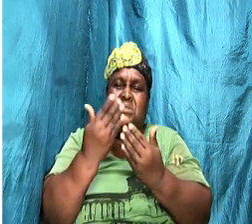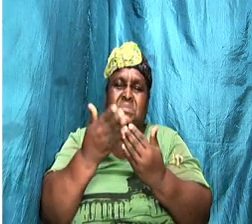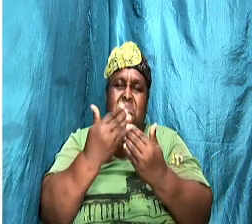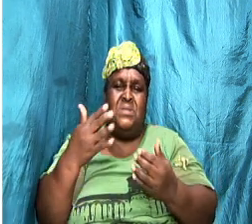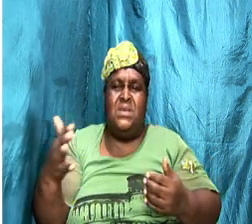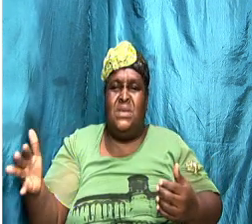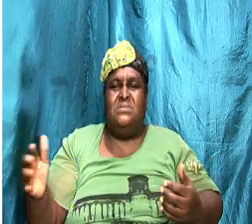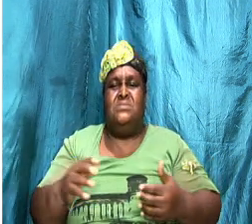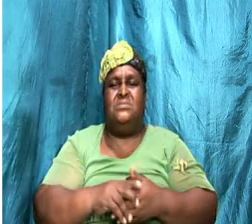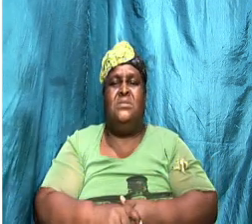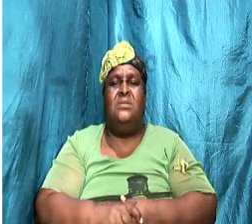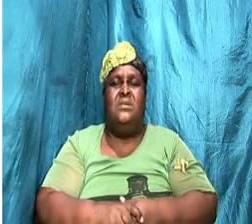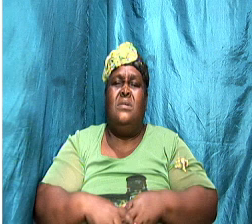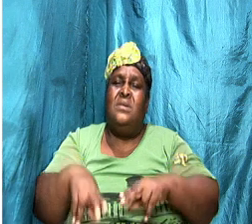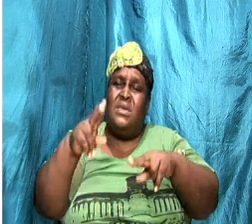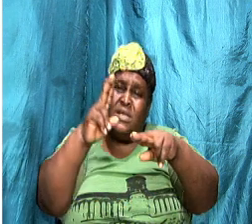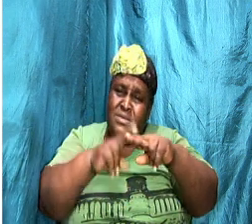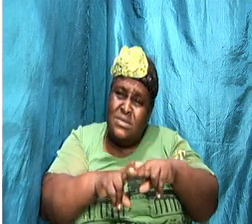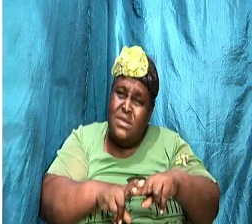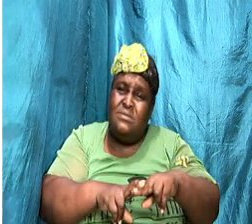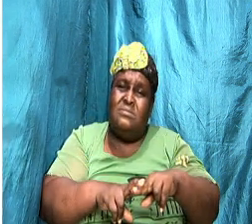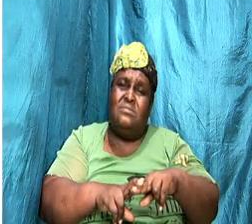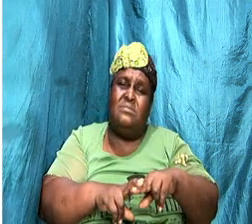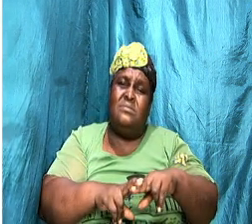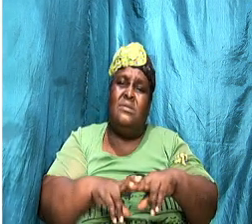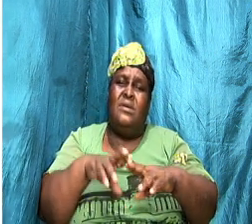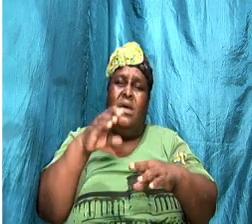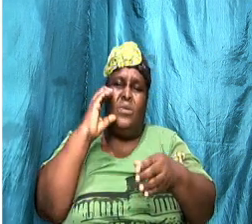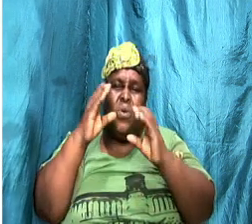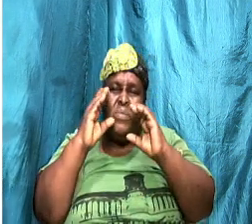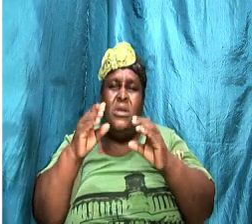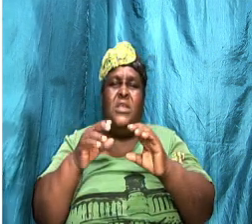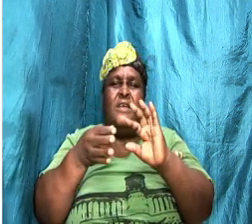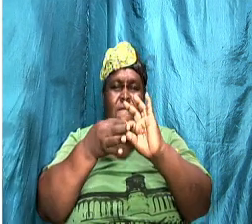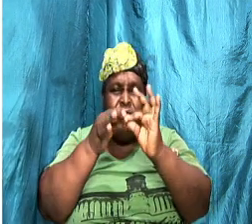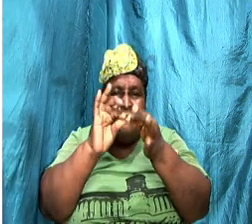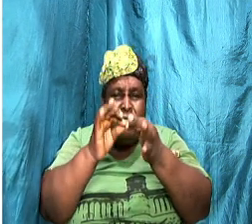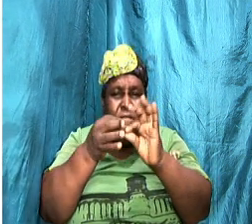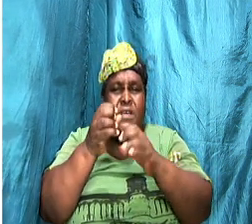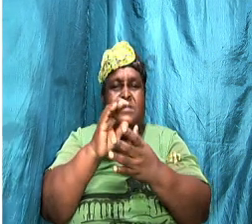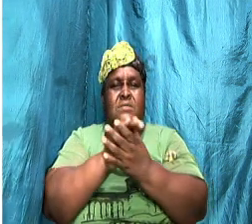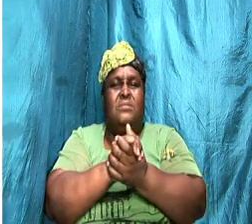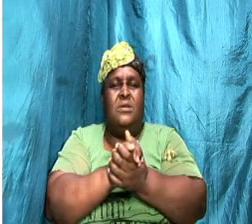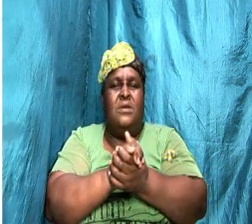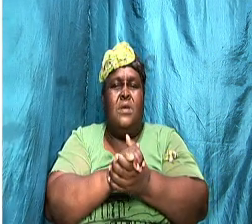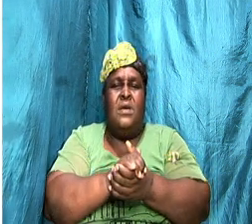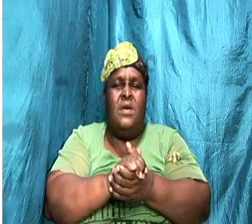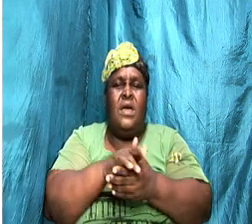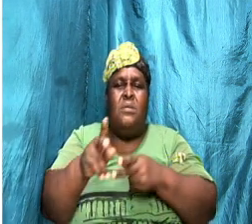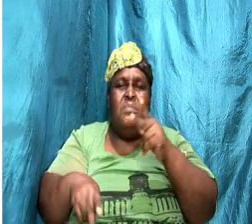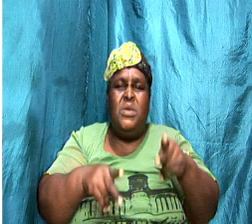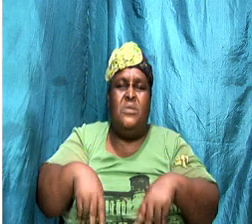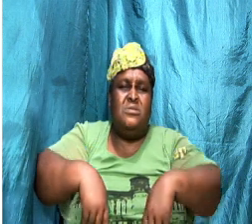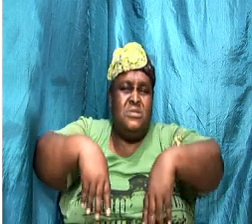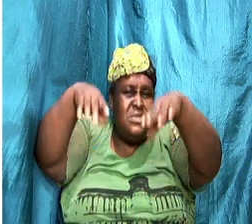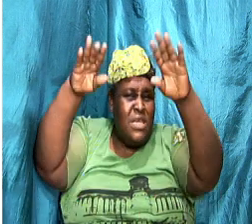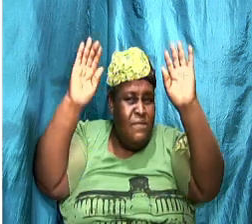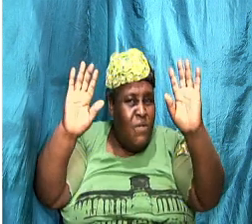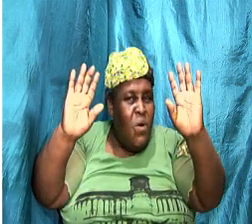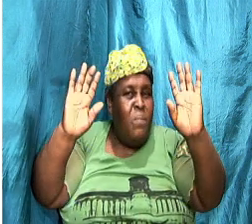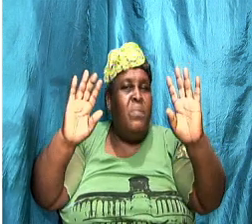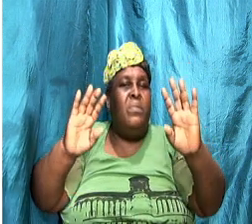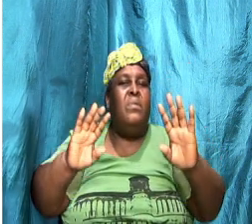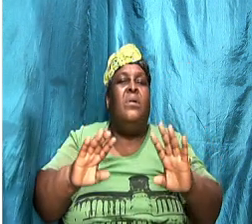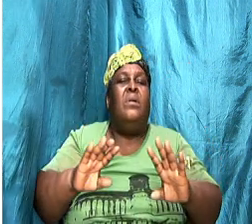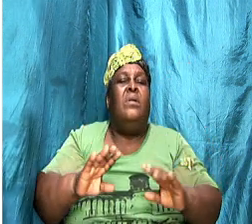you can sit and you can work it out and folks throw in the towel and are not